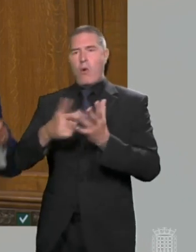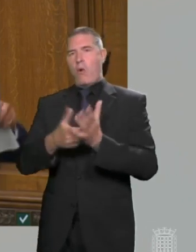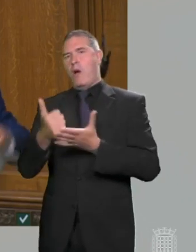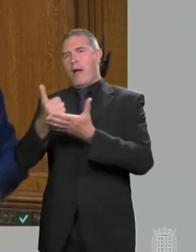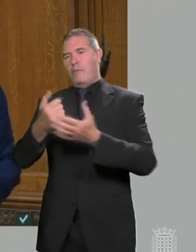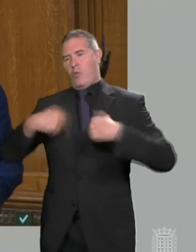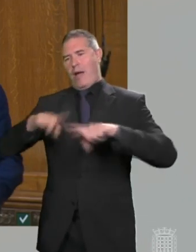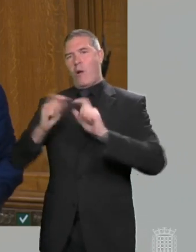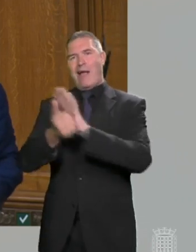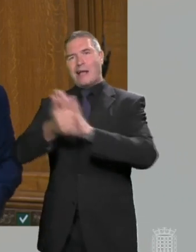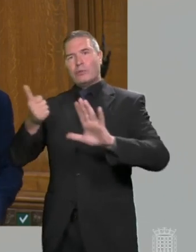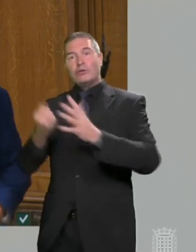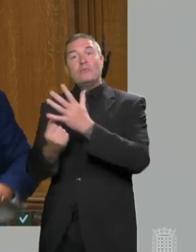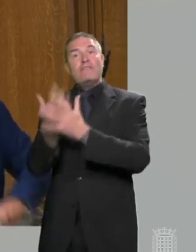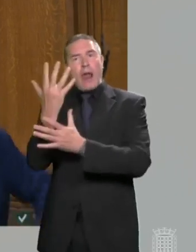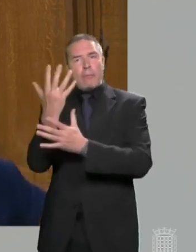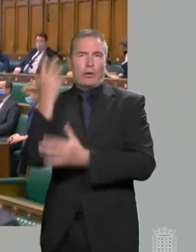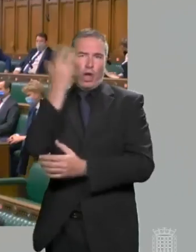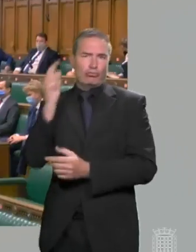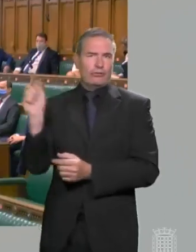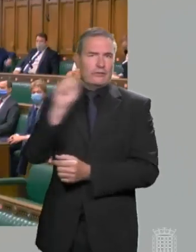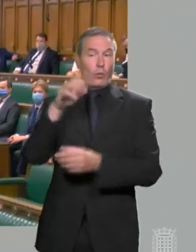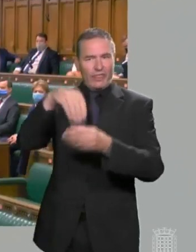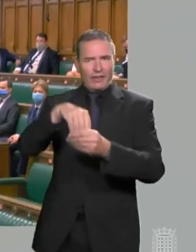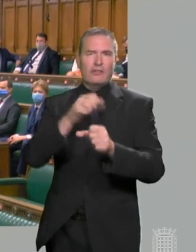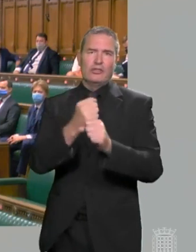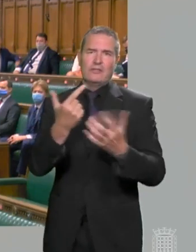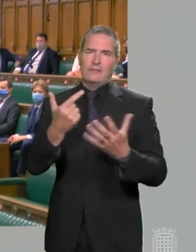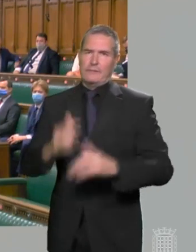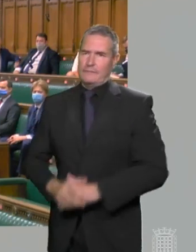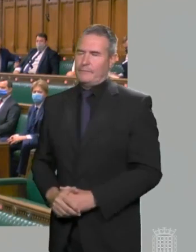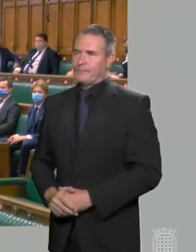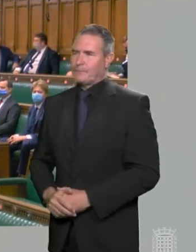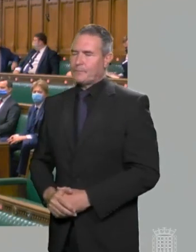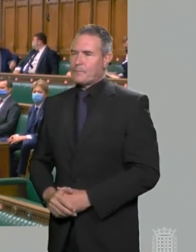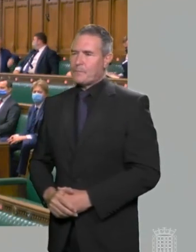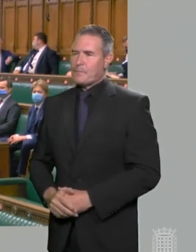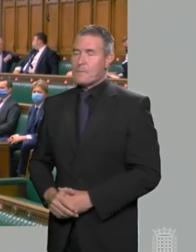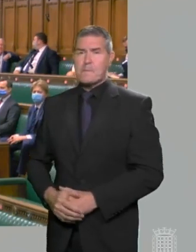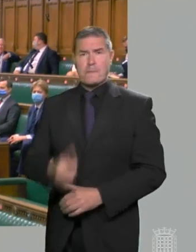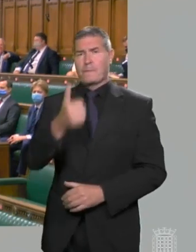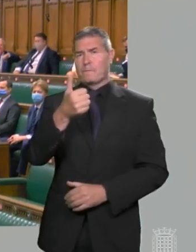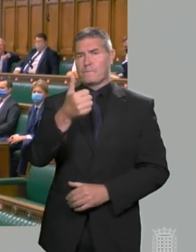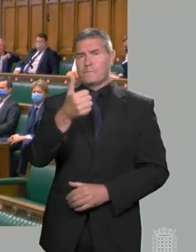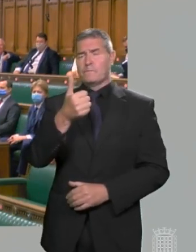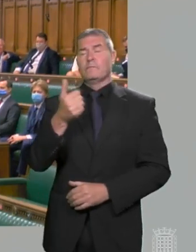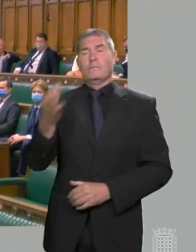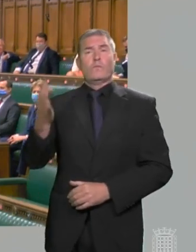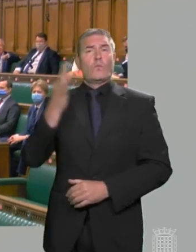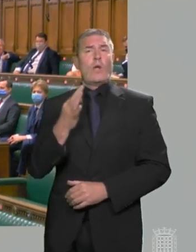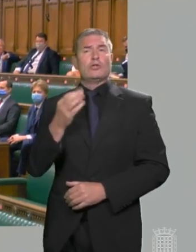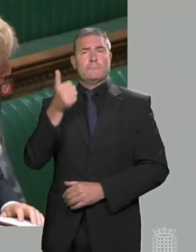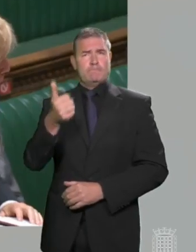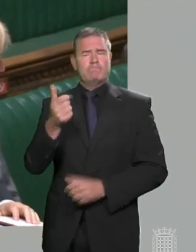our expertise developing countries and markets? The Prime Minister. I thank my right honourable friend for his question. He raises